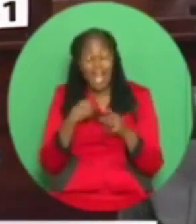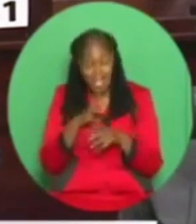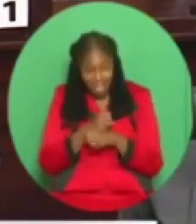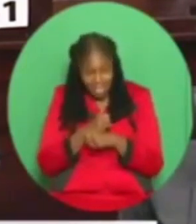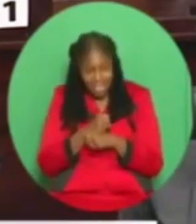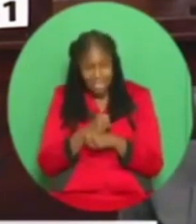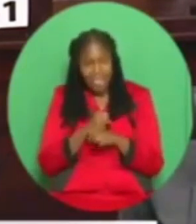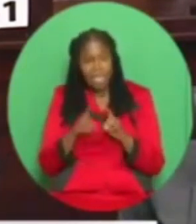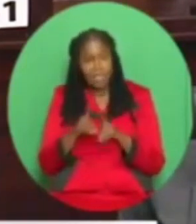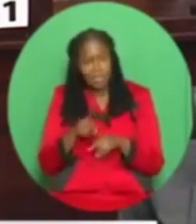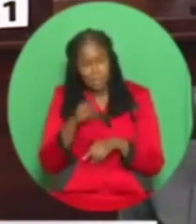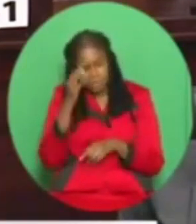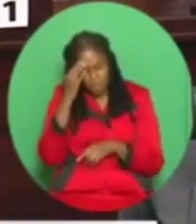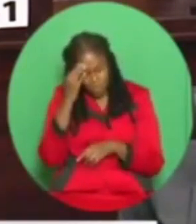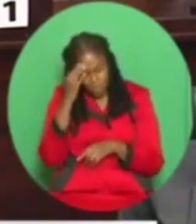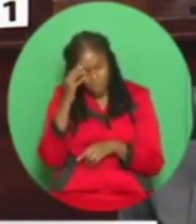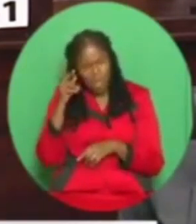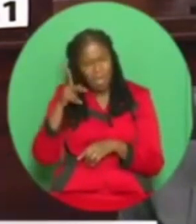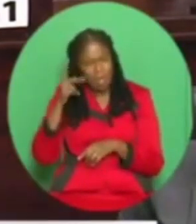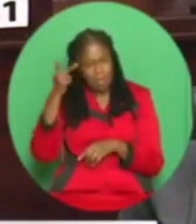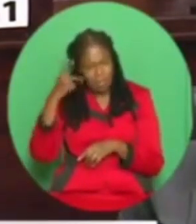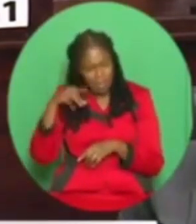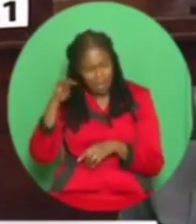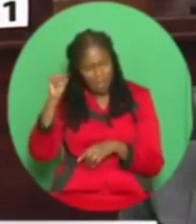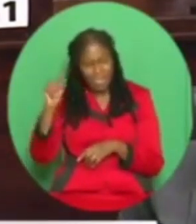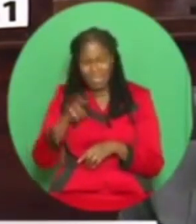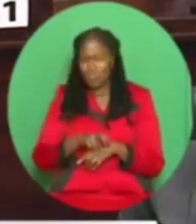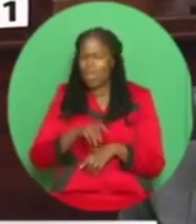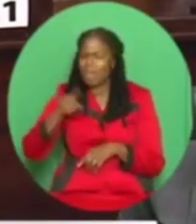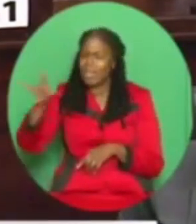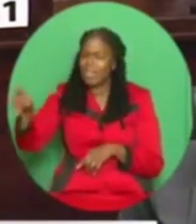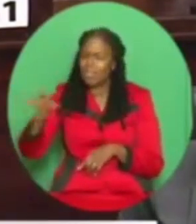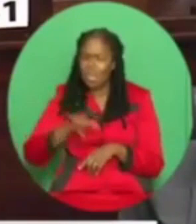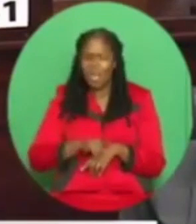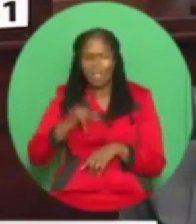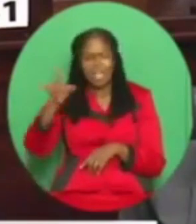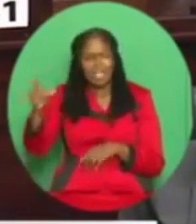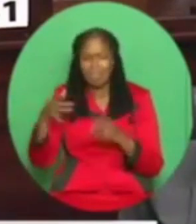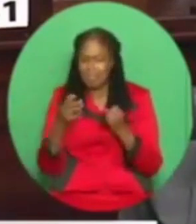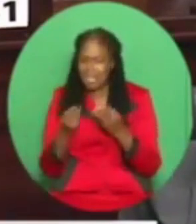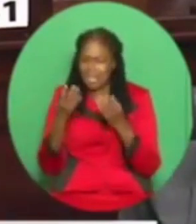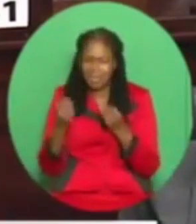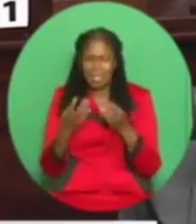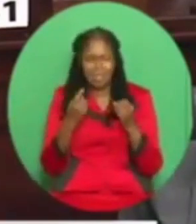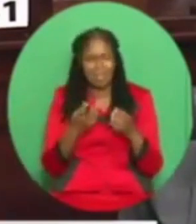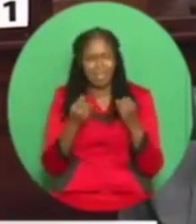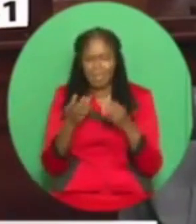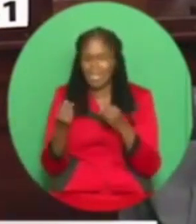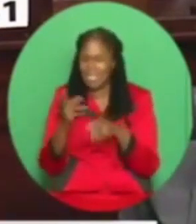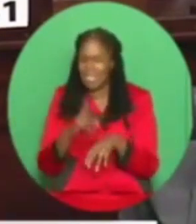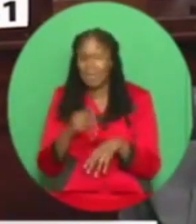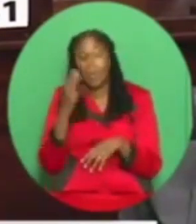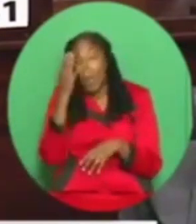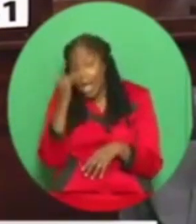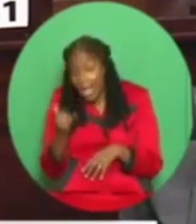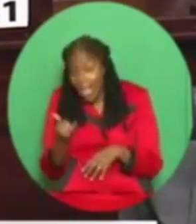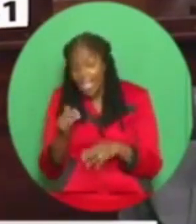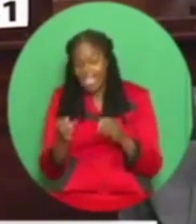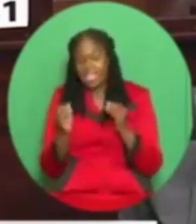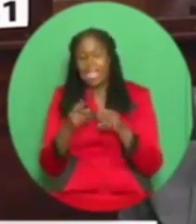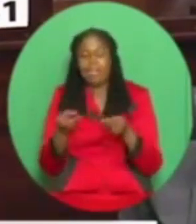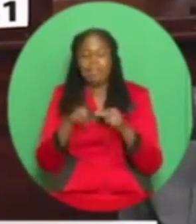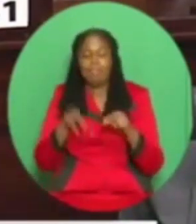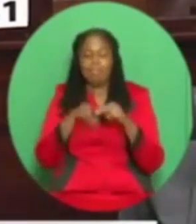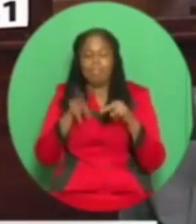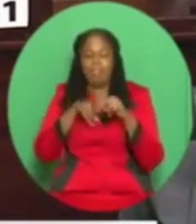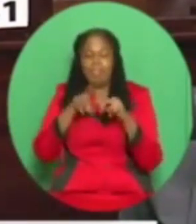traveled regularly because he's building miles now. So he traveled regularly attending all type of things and there were persons